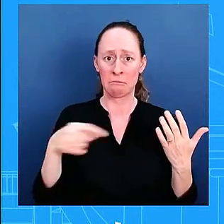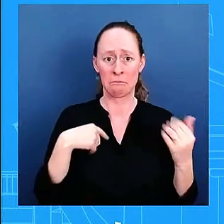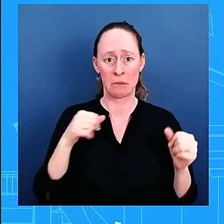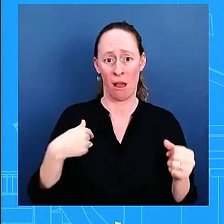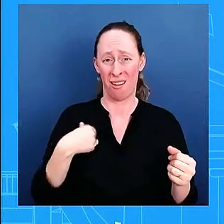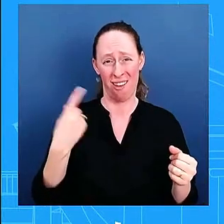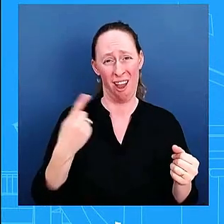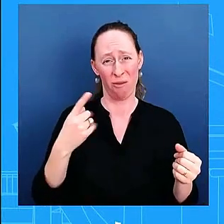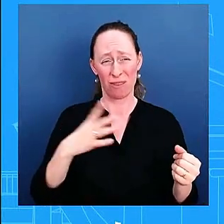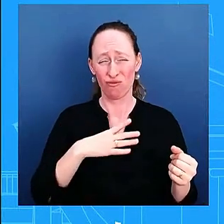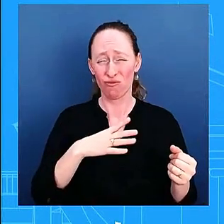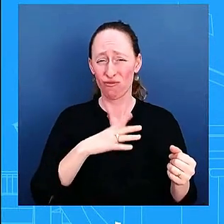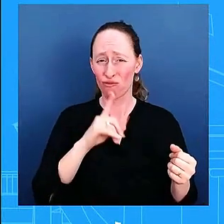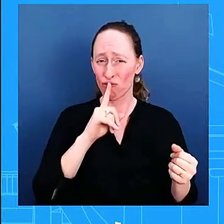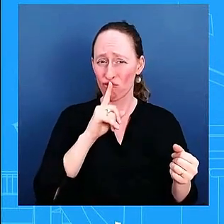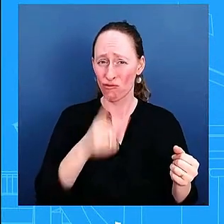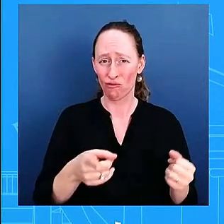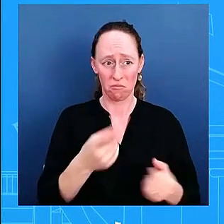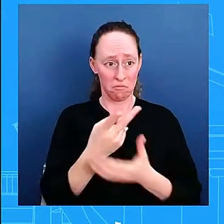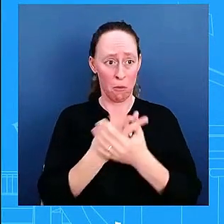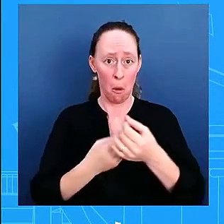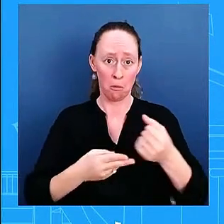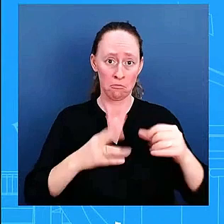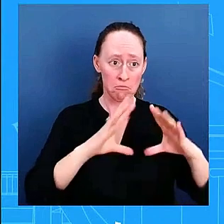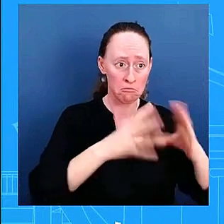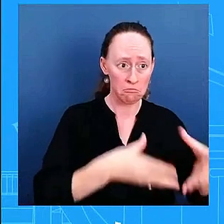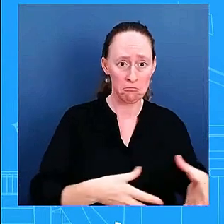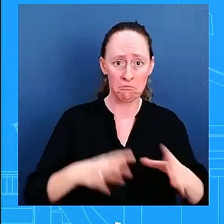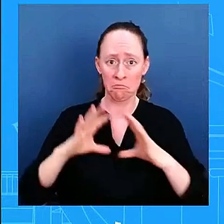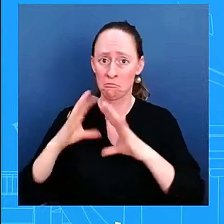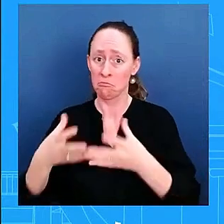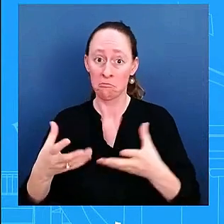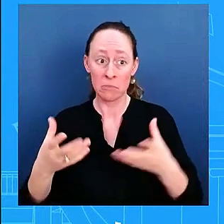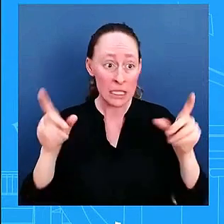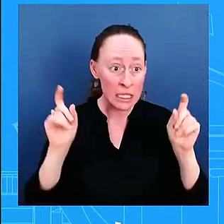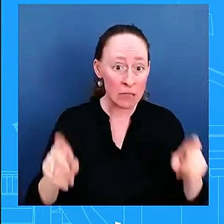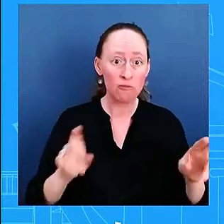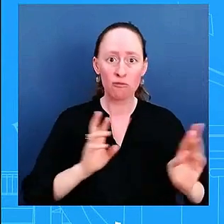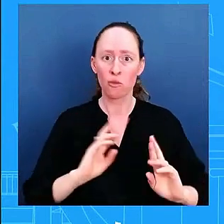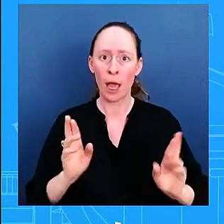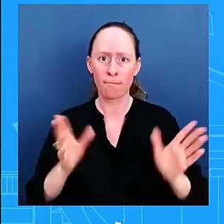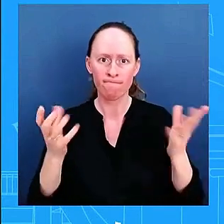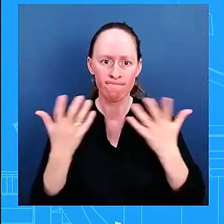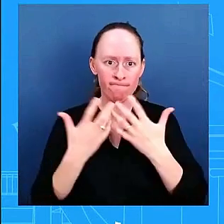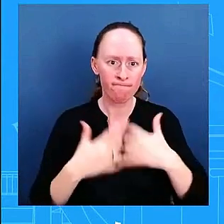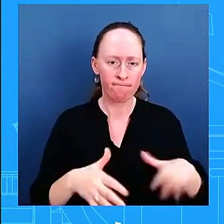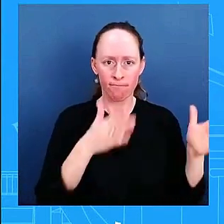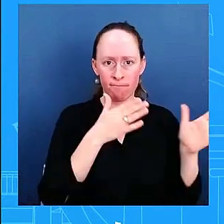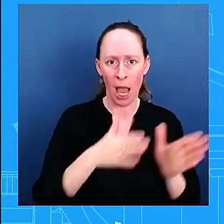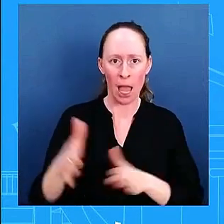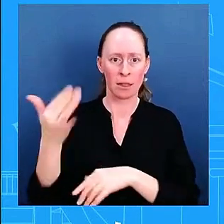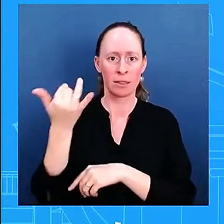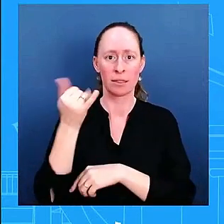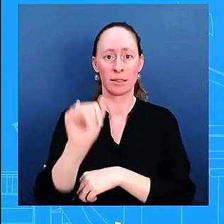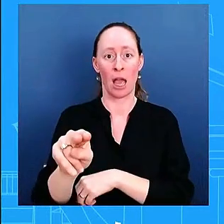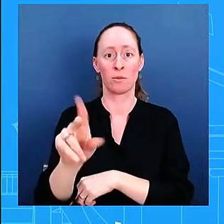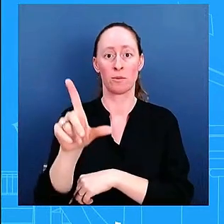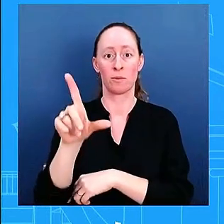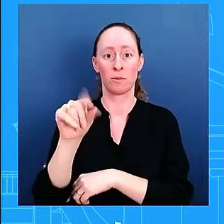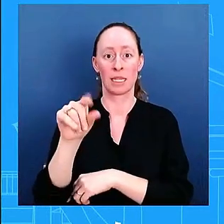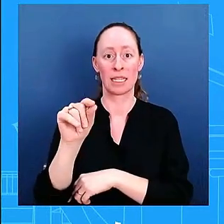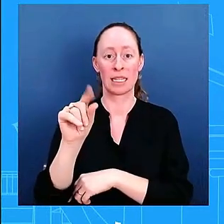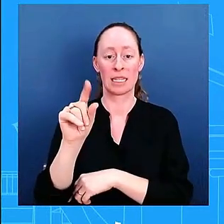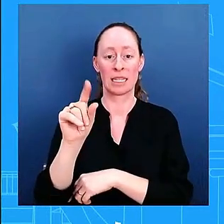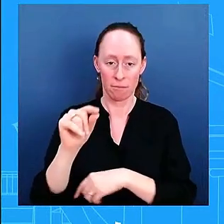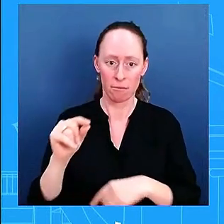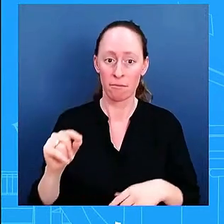uh to both campaigns as we as we move forward to a transition at some point uh but i just don't have an update on meetings